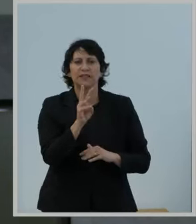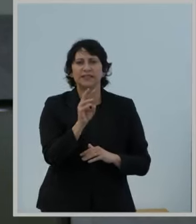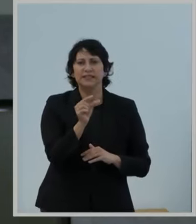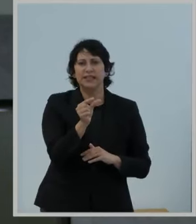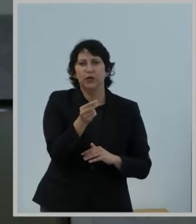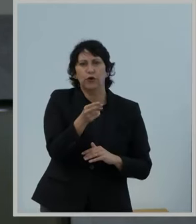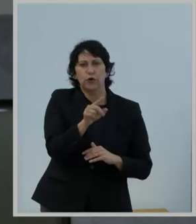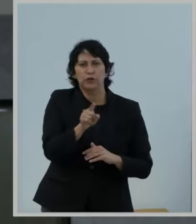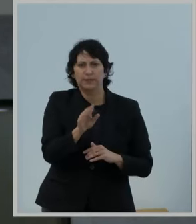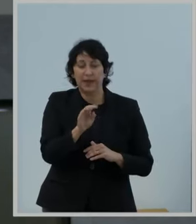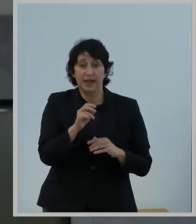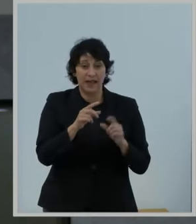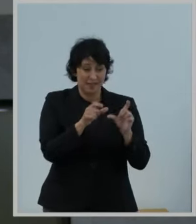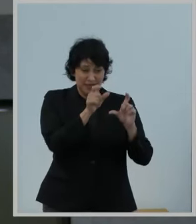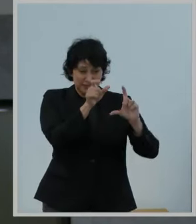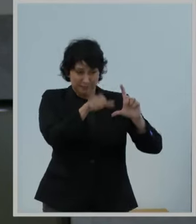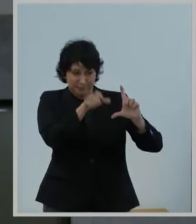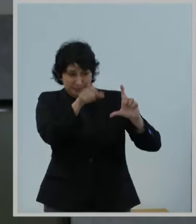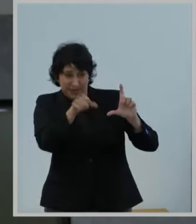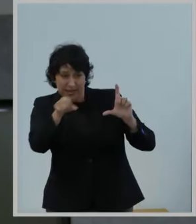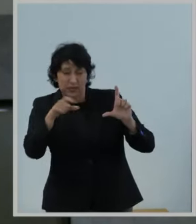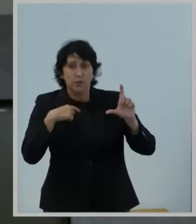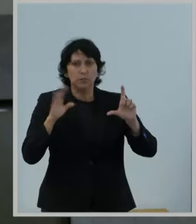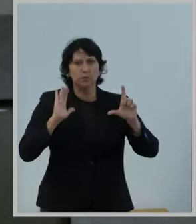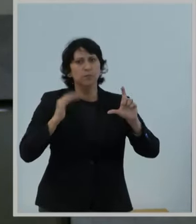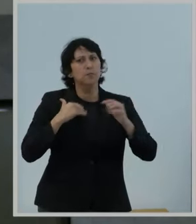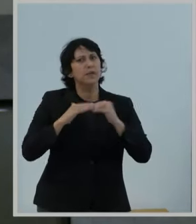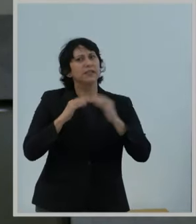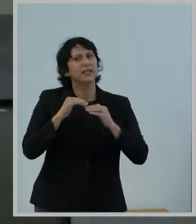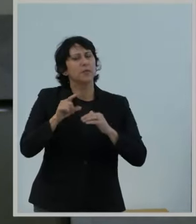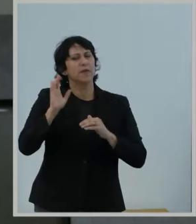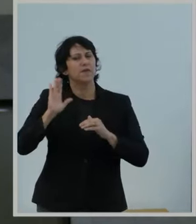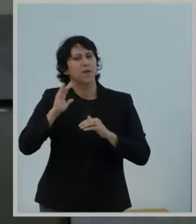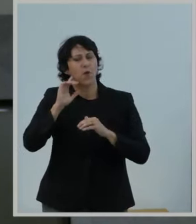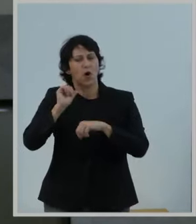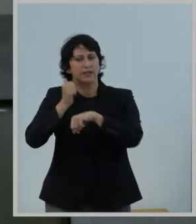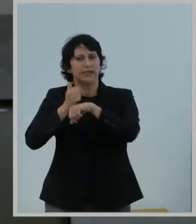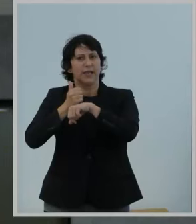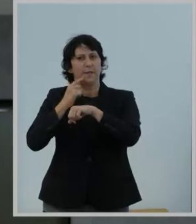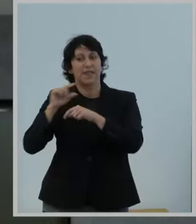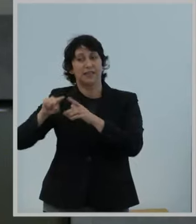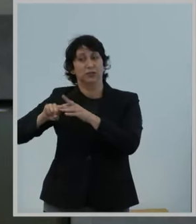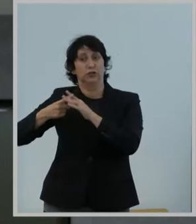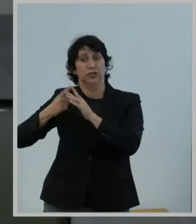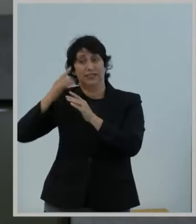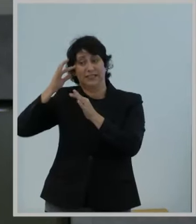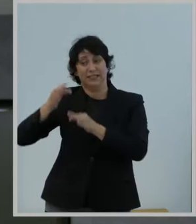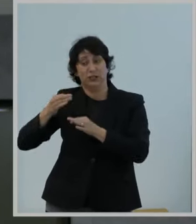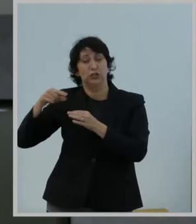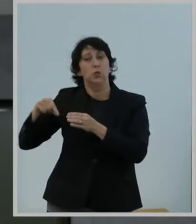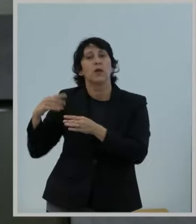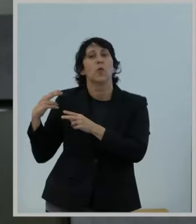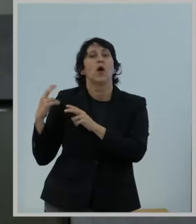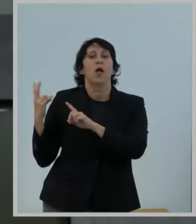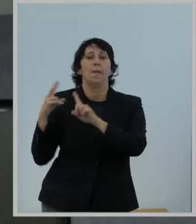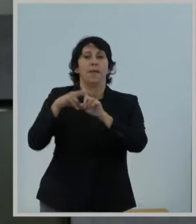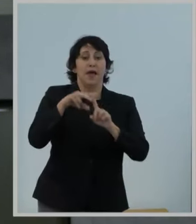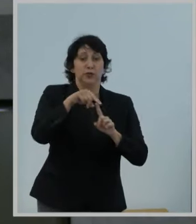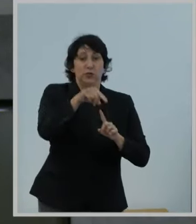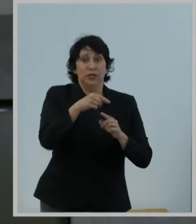building upon the Commission's earlier six gigahertz band decisions that have helped to usher in the next generation of Wi-Fi.